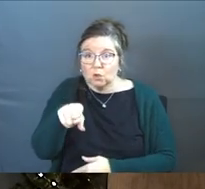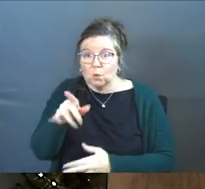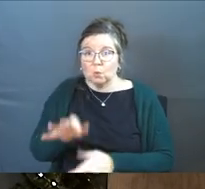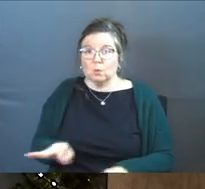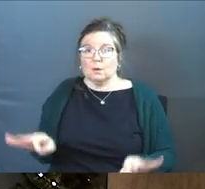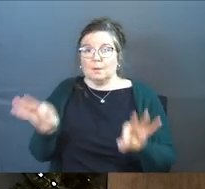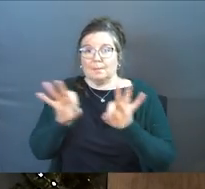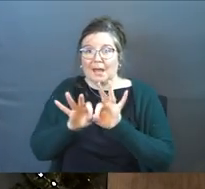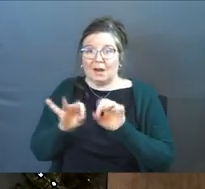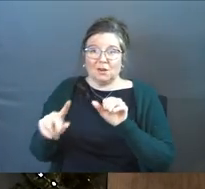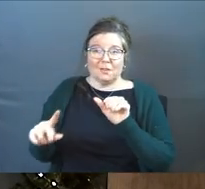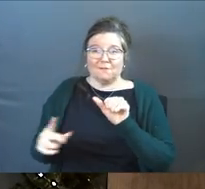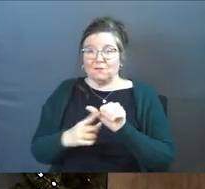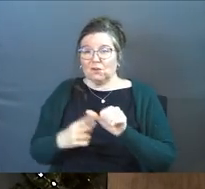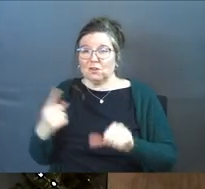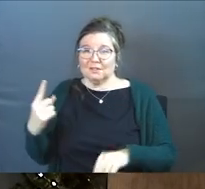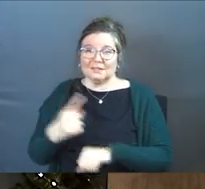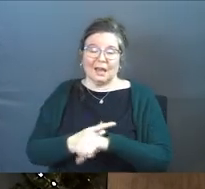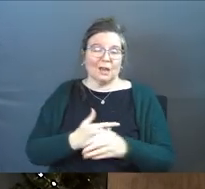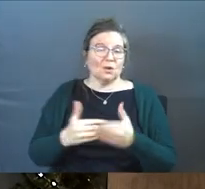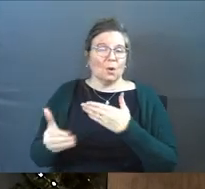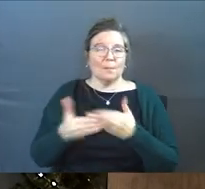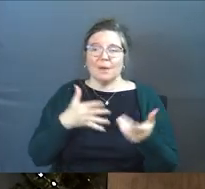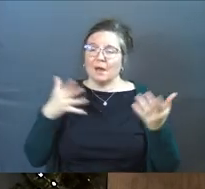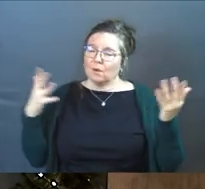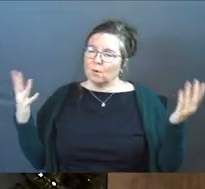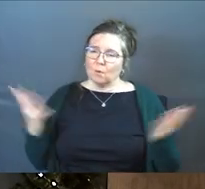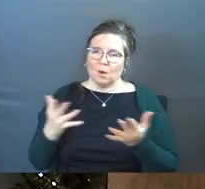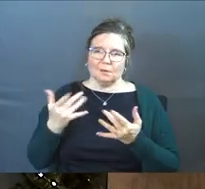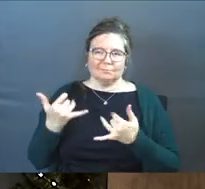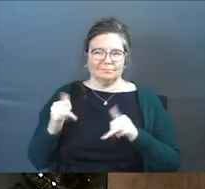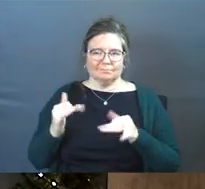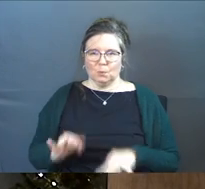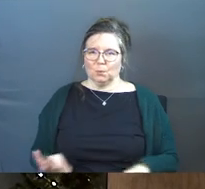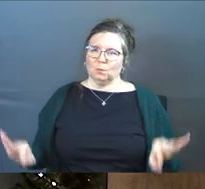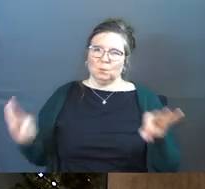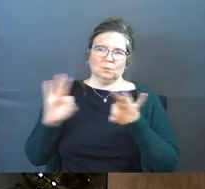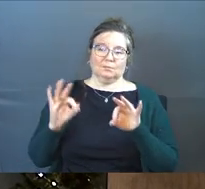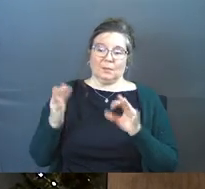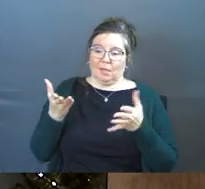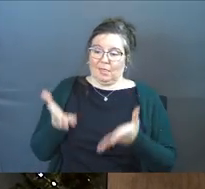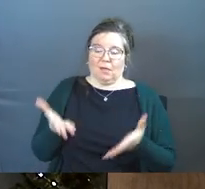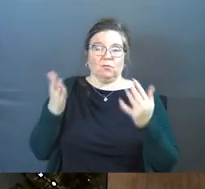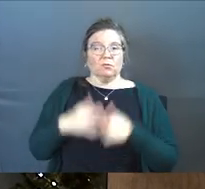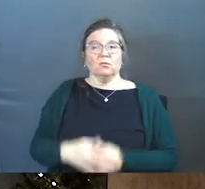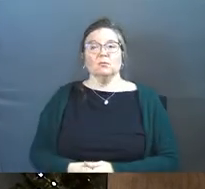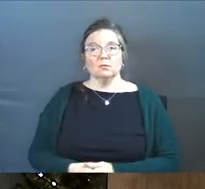matter day one, no matter what. It's just there.